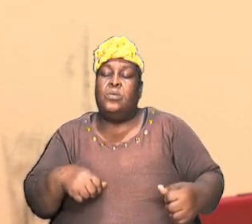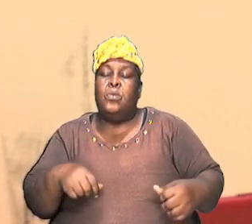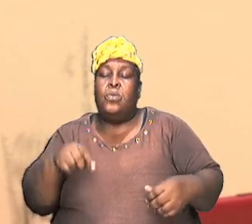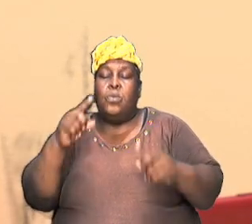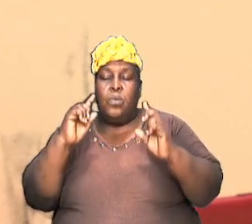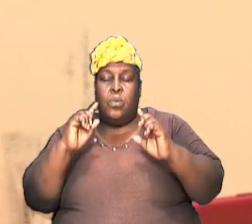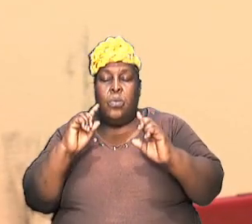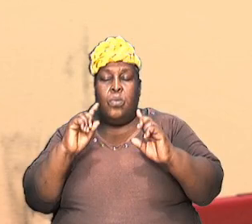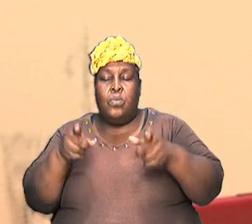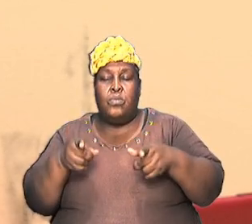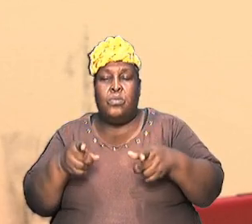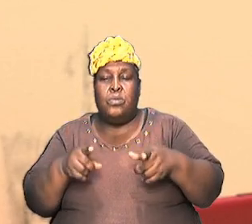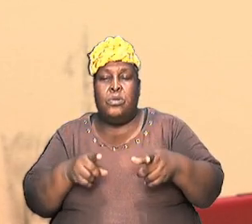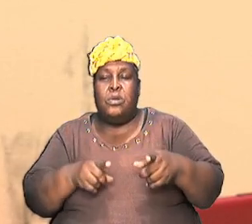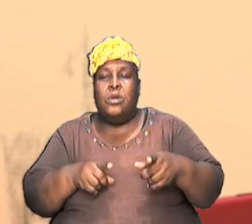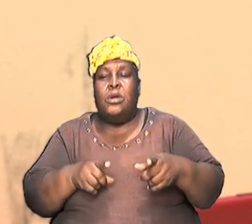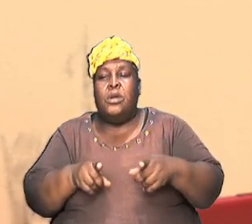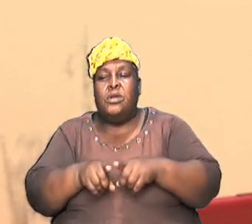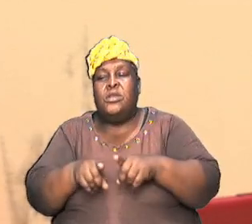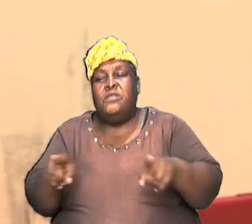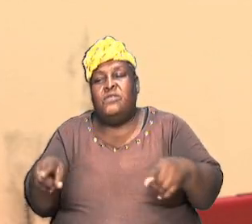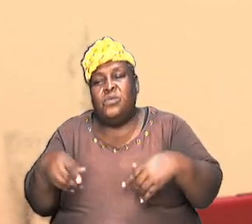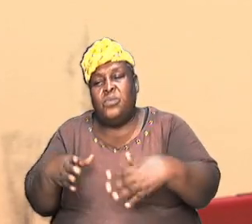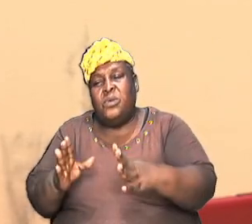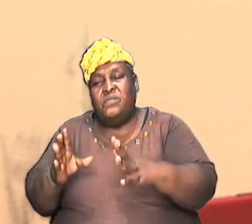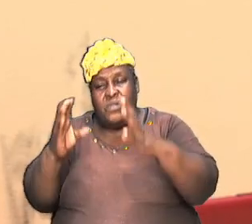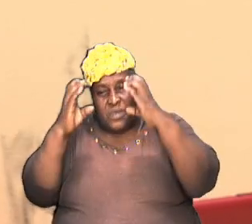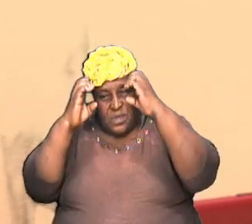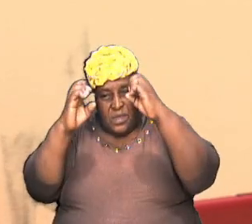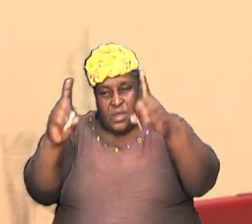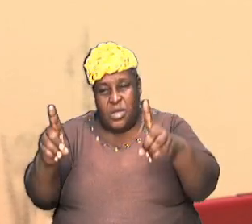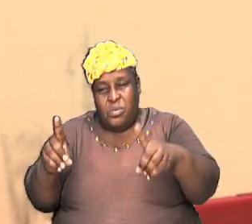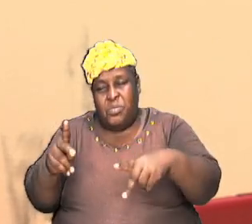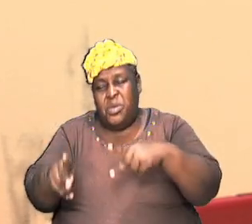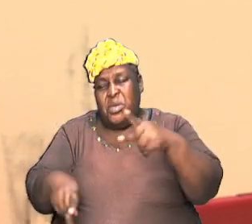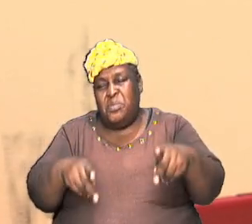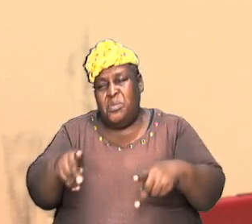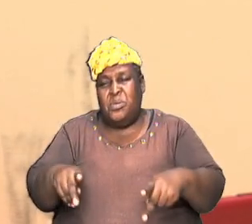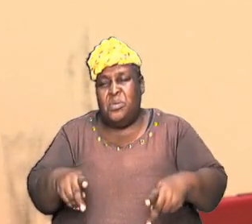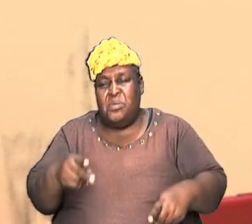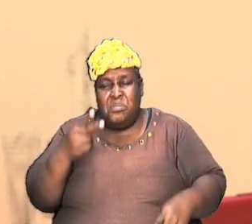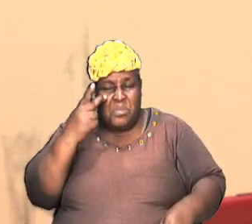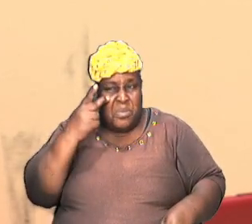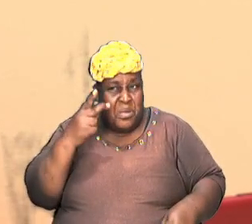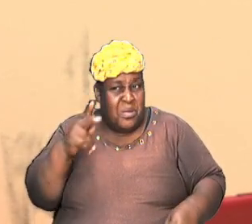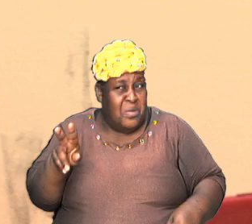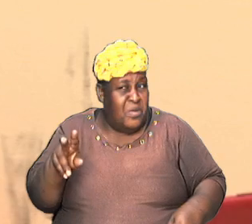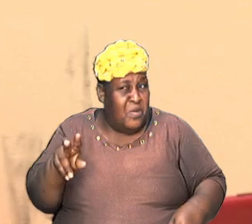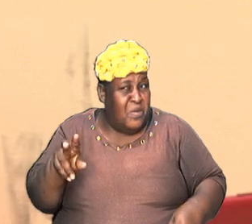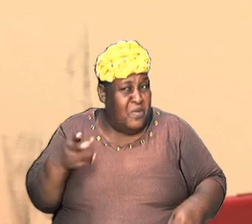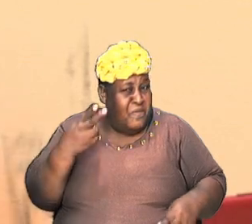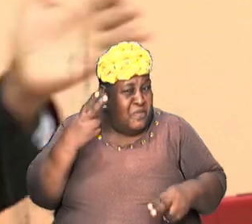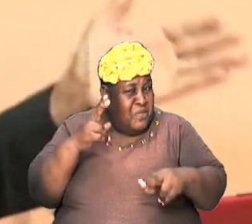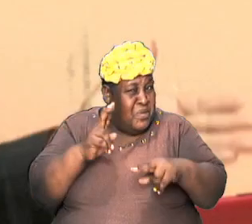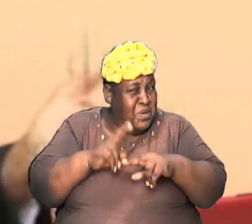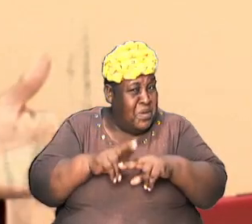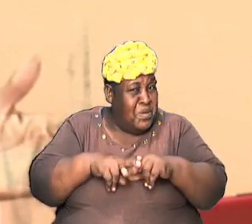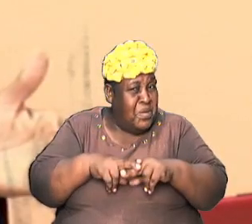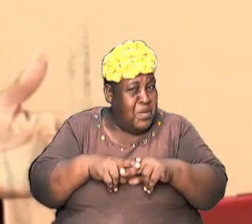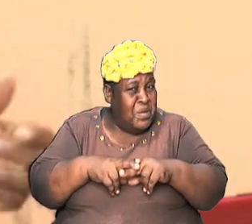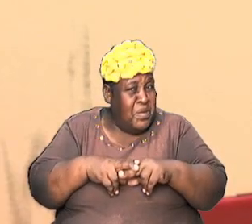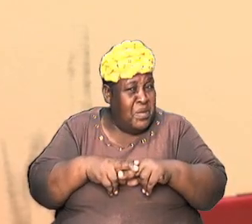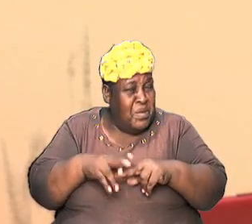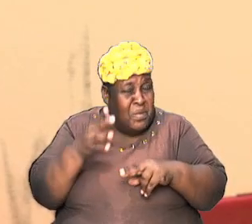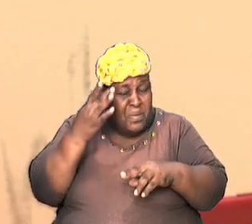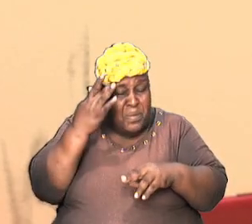people tend to look at you as being weird and you're illiterate or you're just unenlightened.